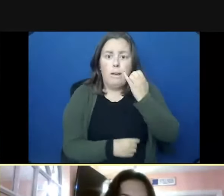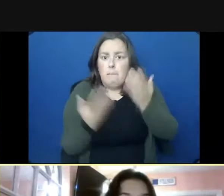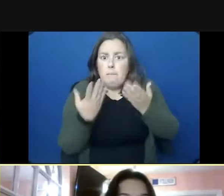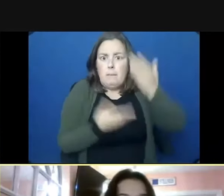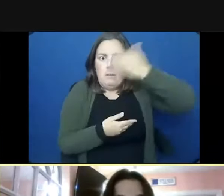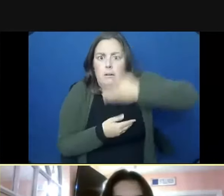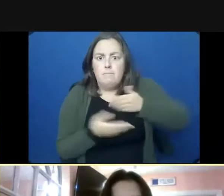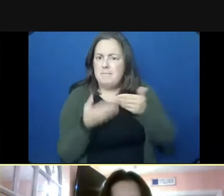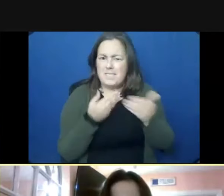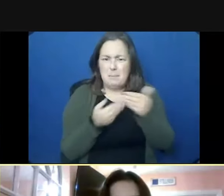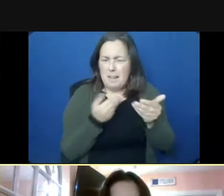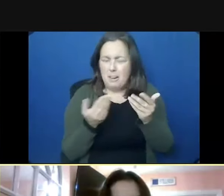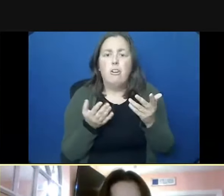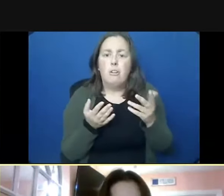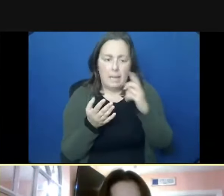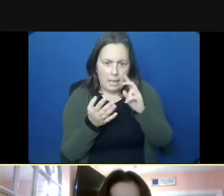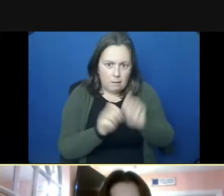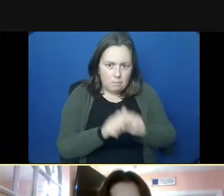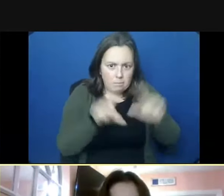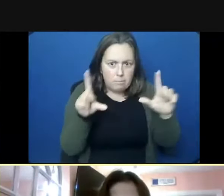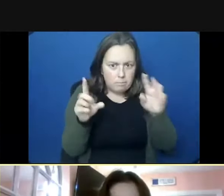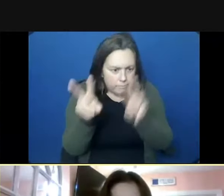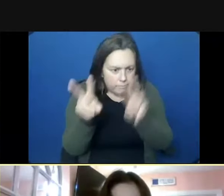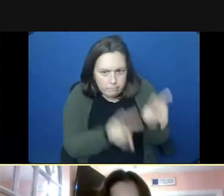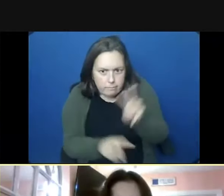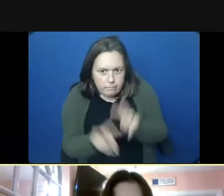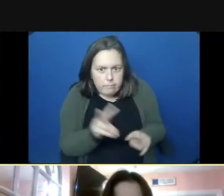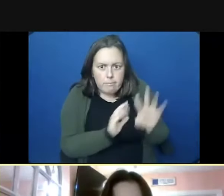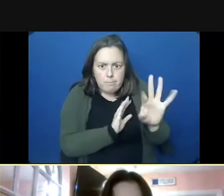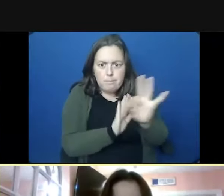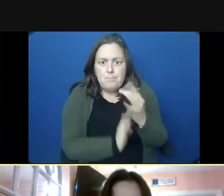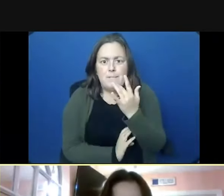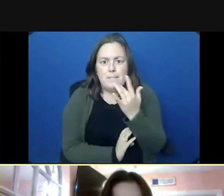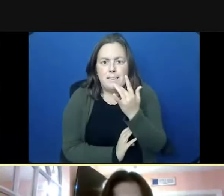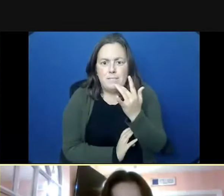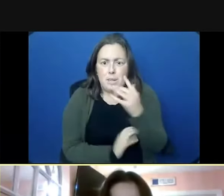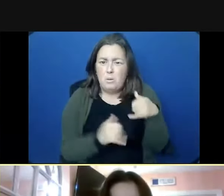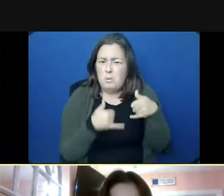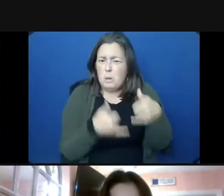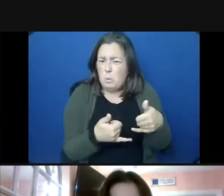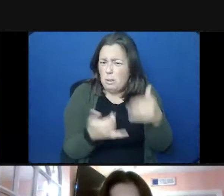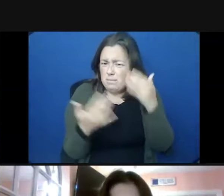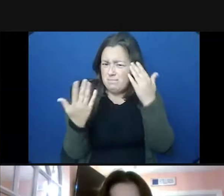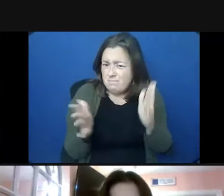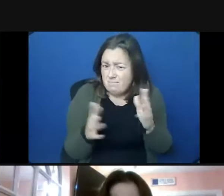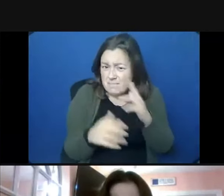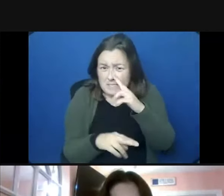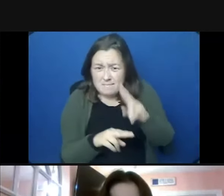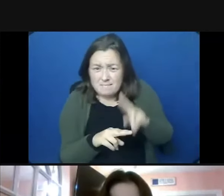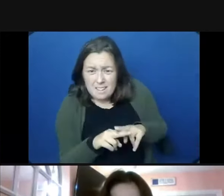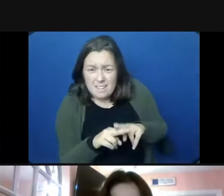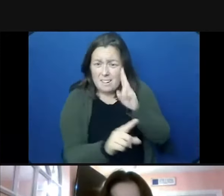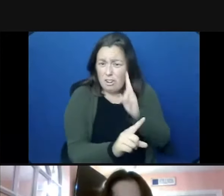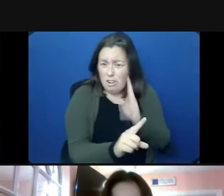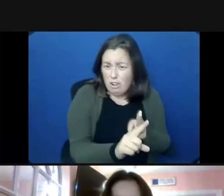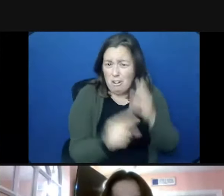So, it should be fun. And I think, I don't know what the reward is for that. Is it just like for fun? I think it's usually like a